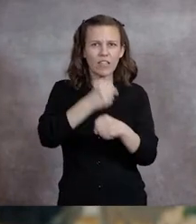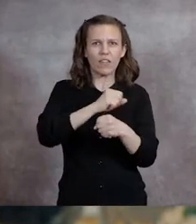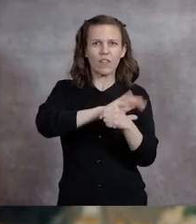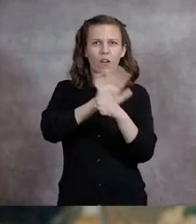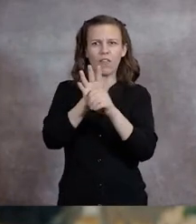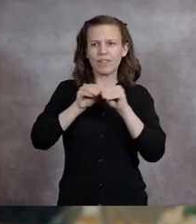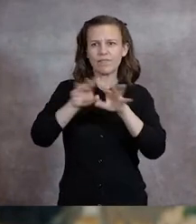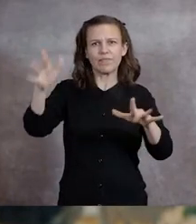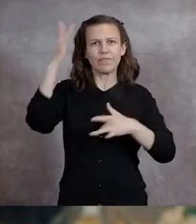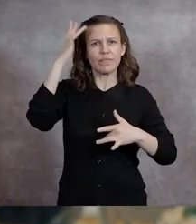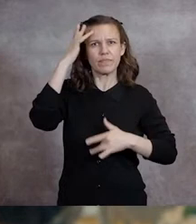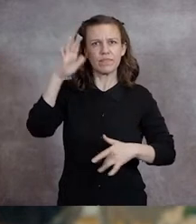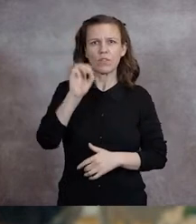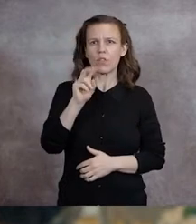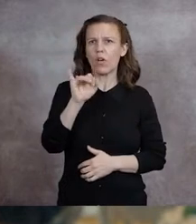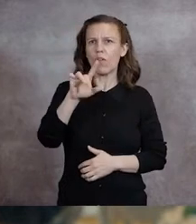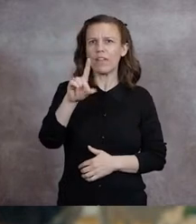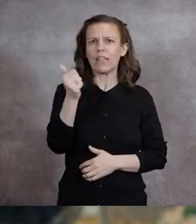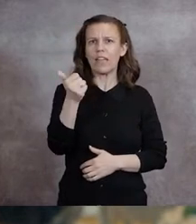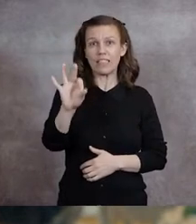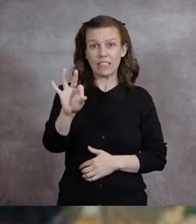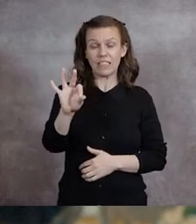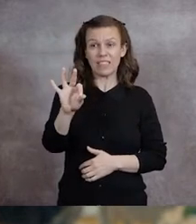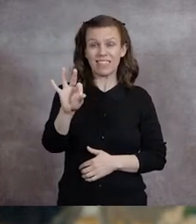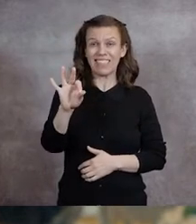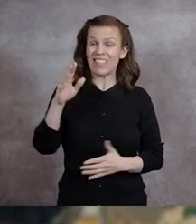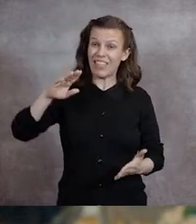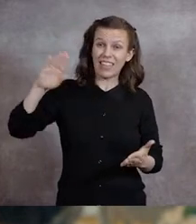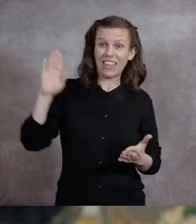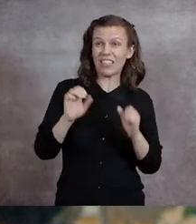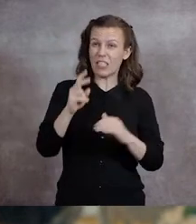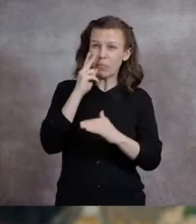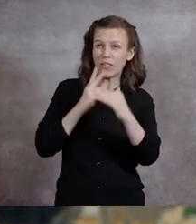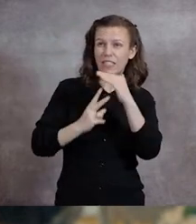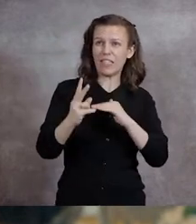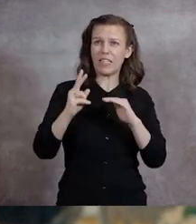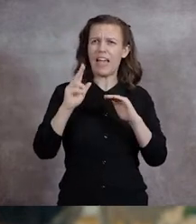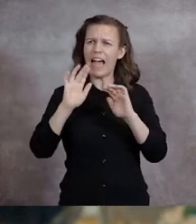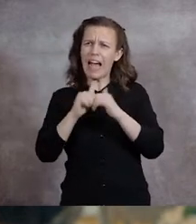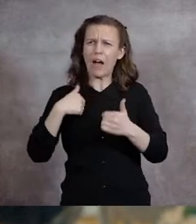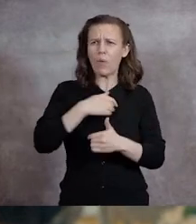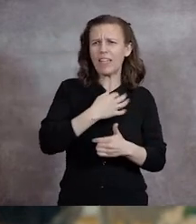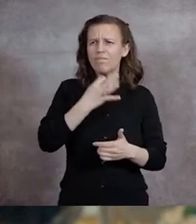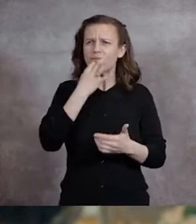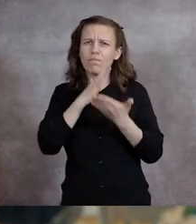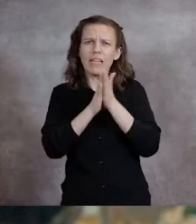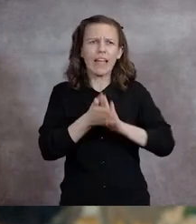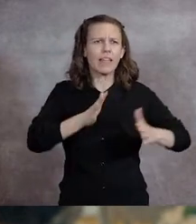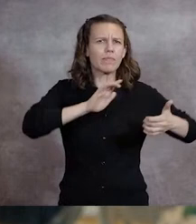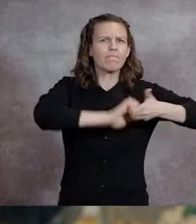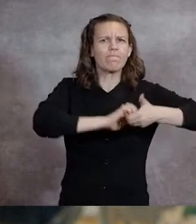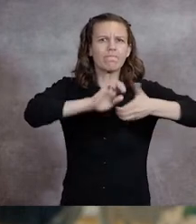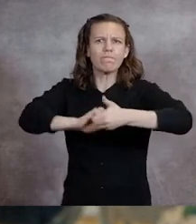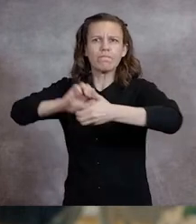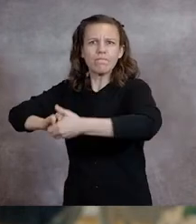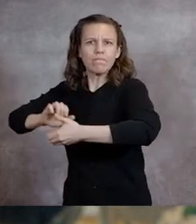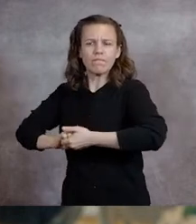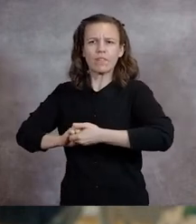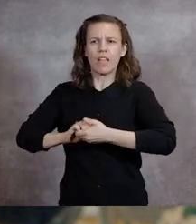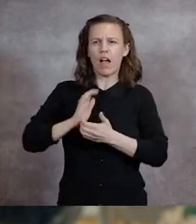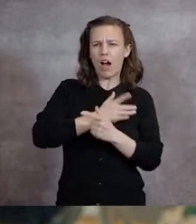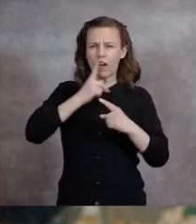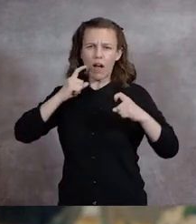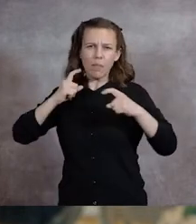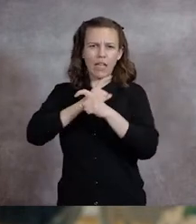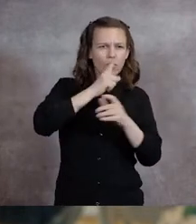-19 pandemic. Fewer still could have predicted the alliances that we would form, the complex teaching and research strategies